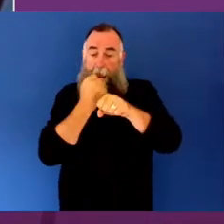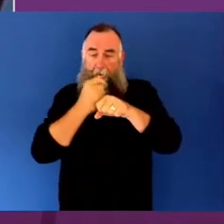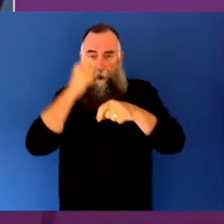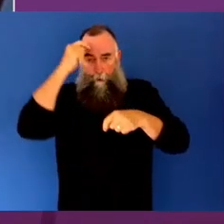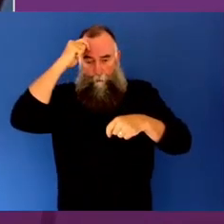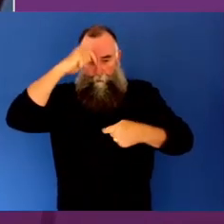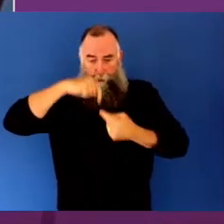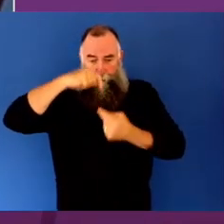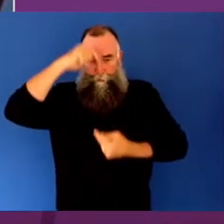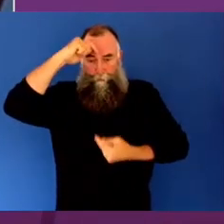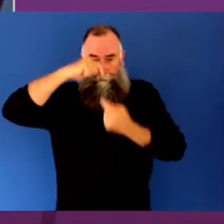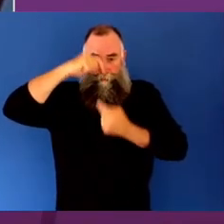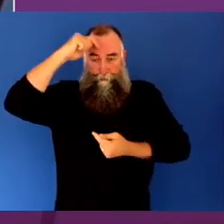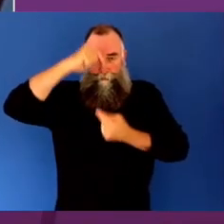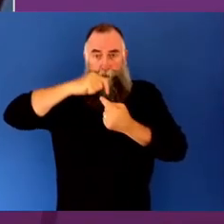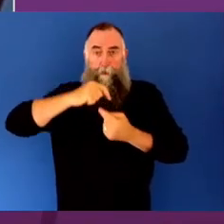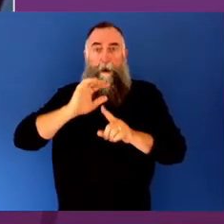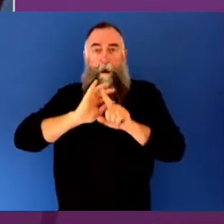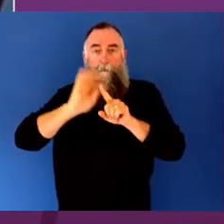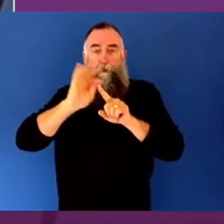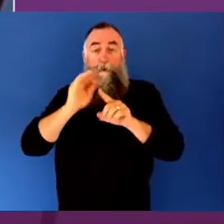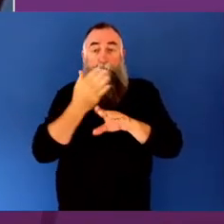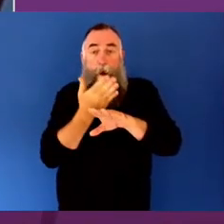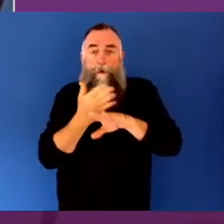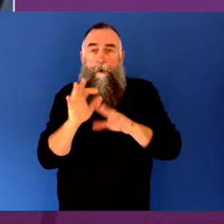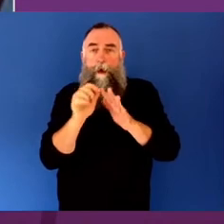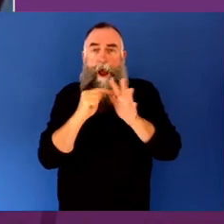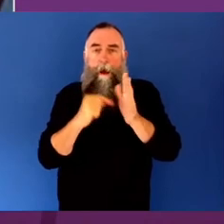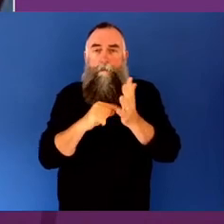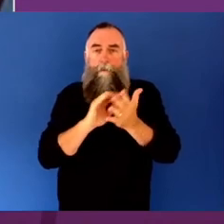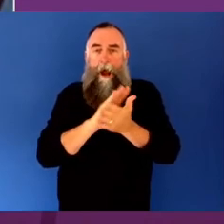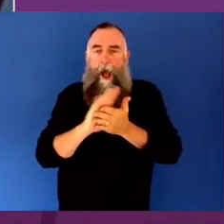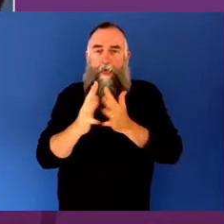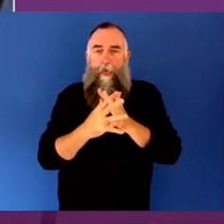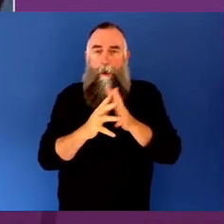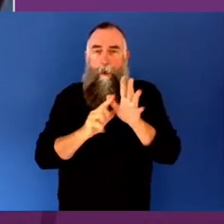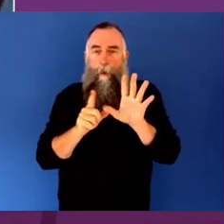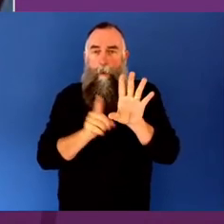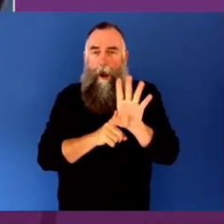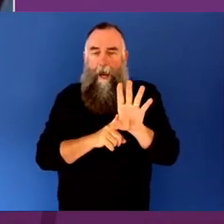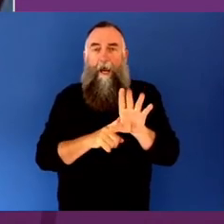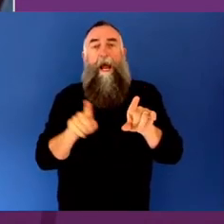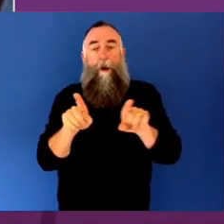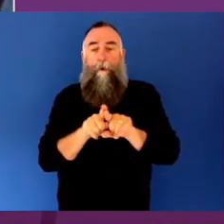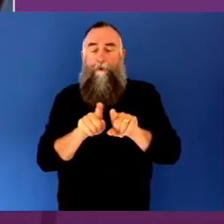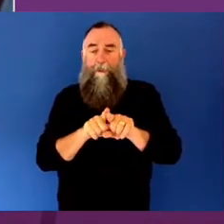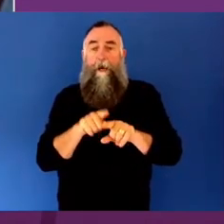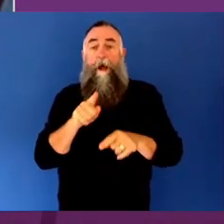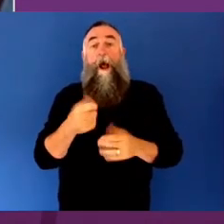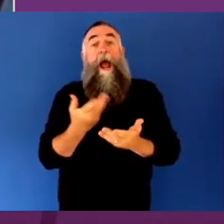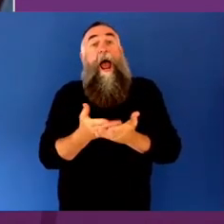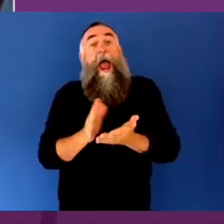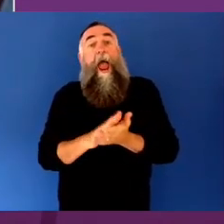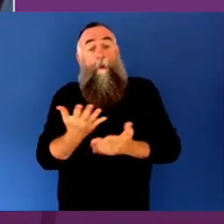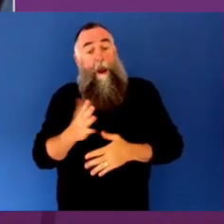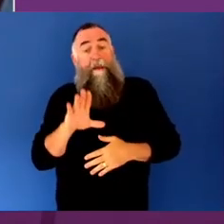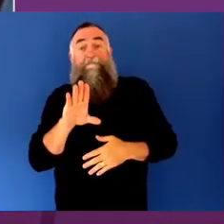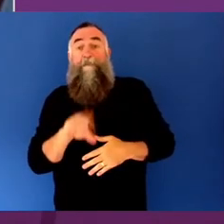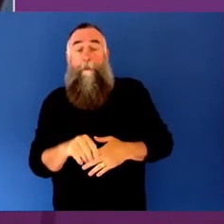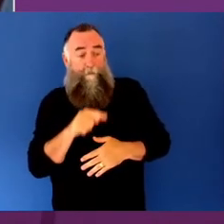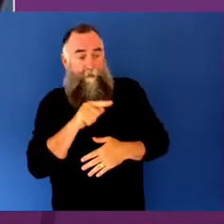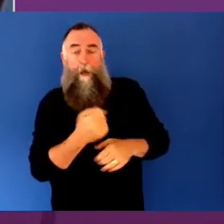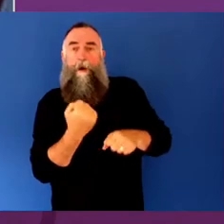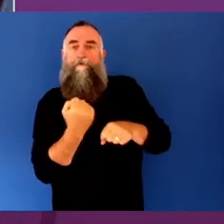emotions and capacities are our super powers and they are inspired by creative industries and